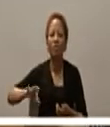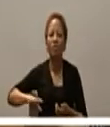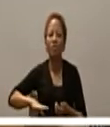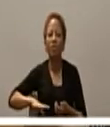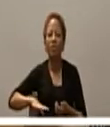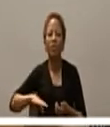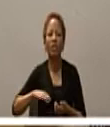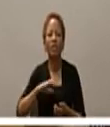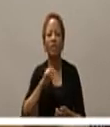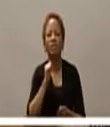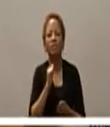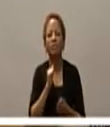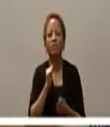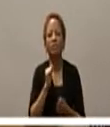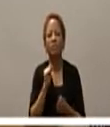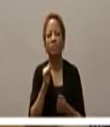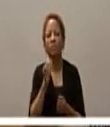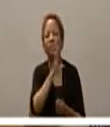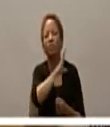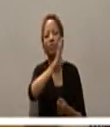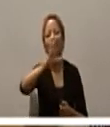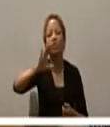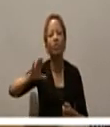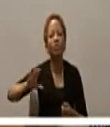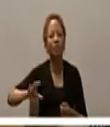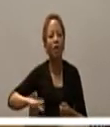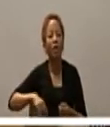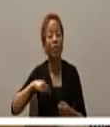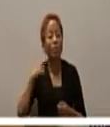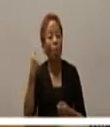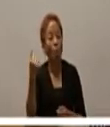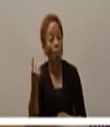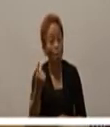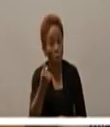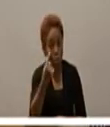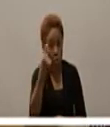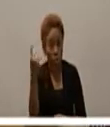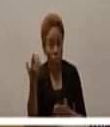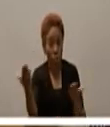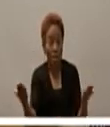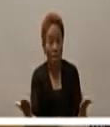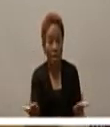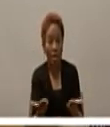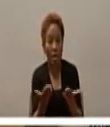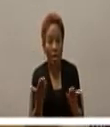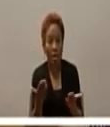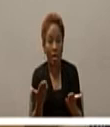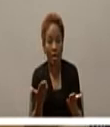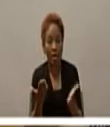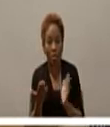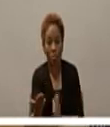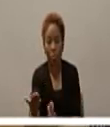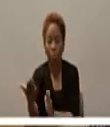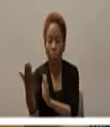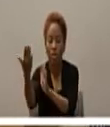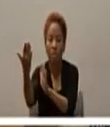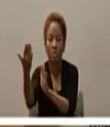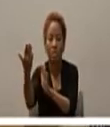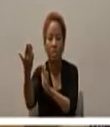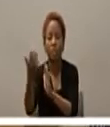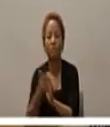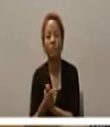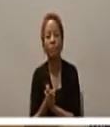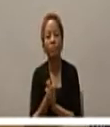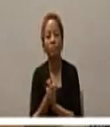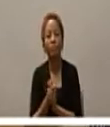present here of course but Christ also present out there Christ